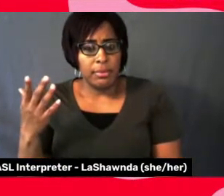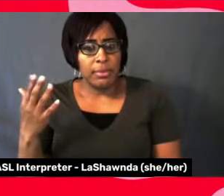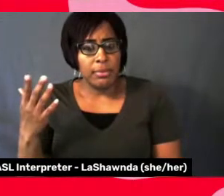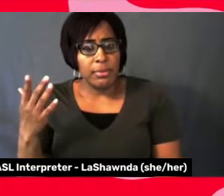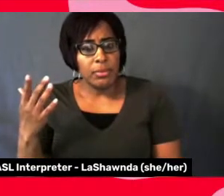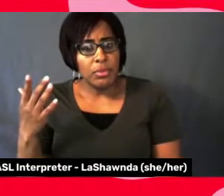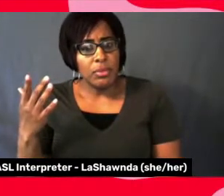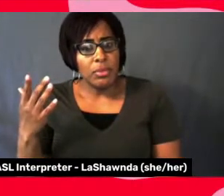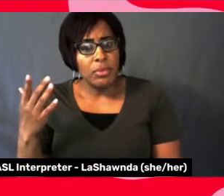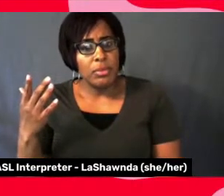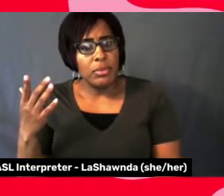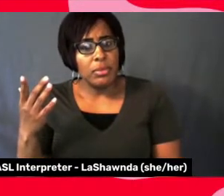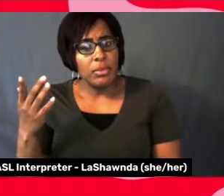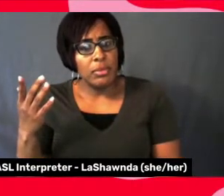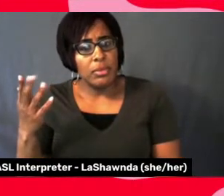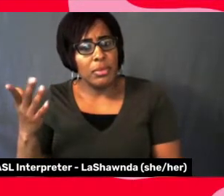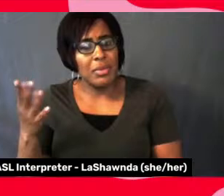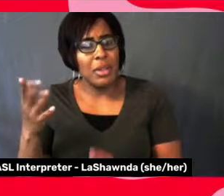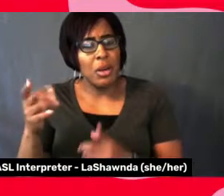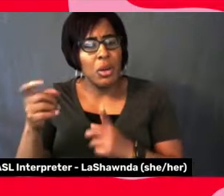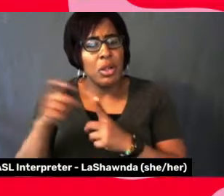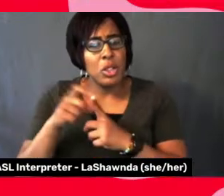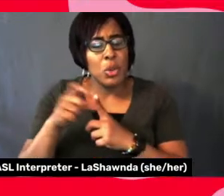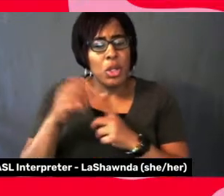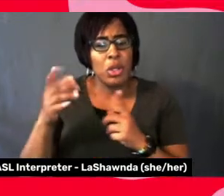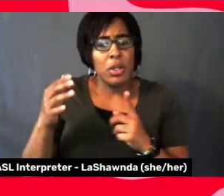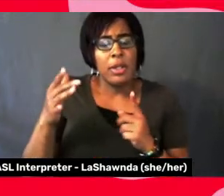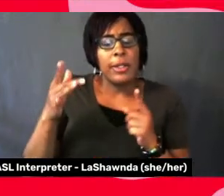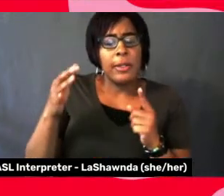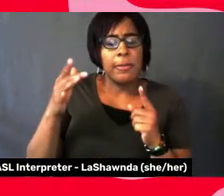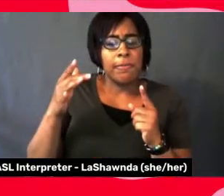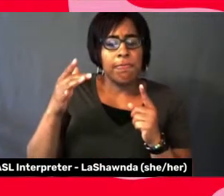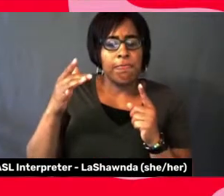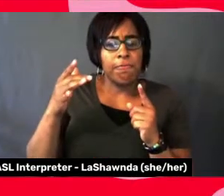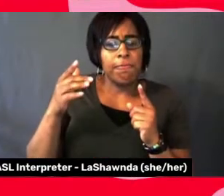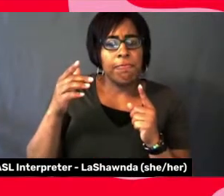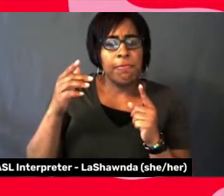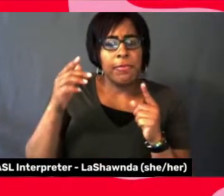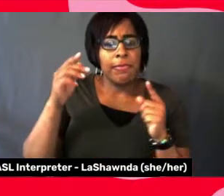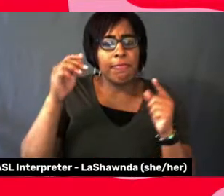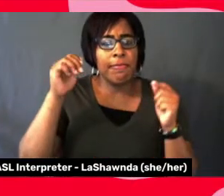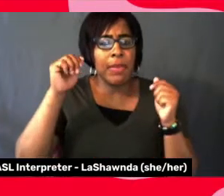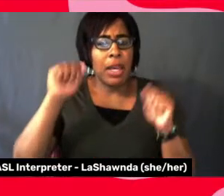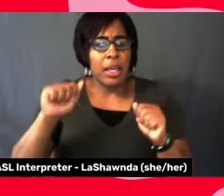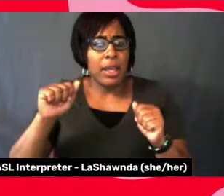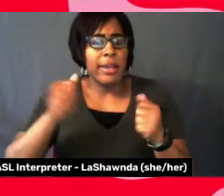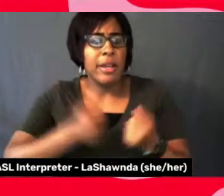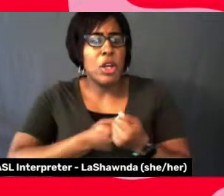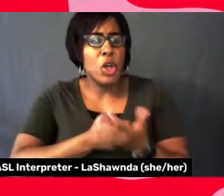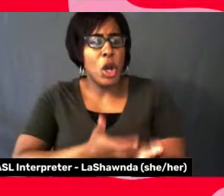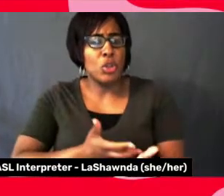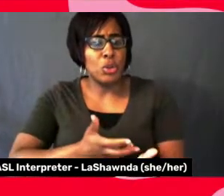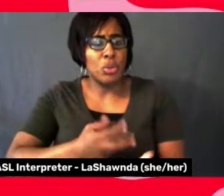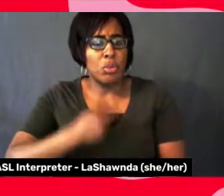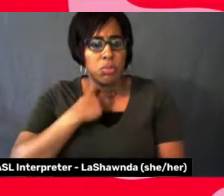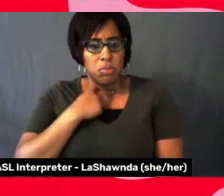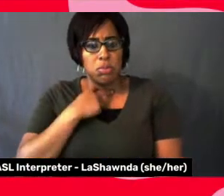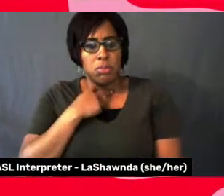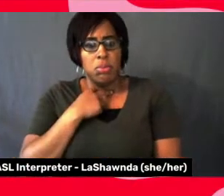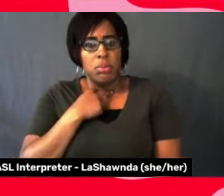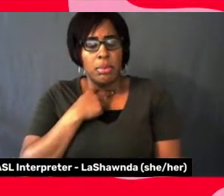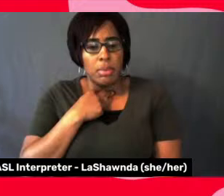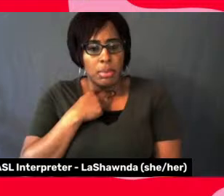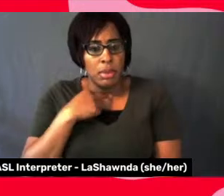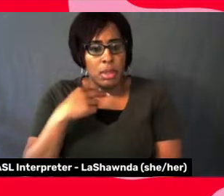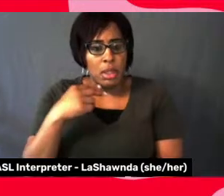can, uh, what's the word, stifle you. It can make you, uh, unable to create, or